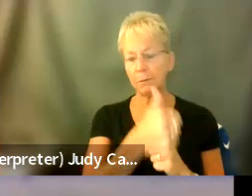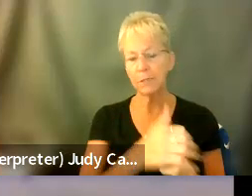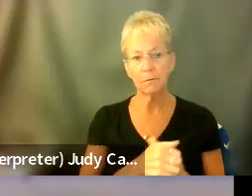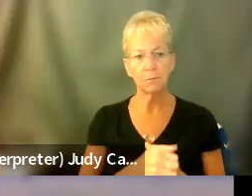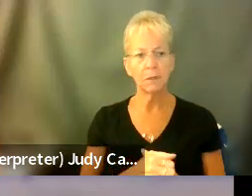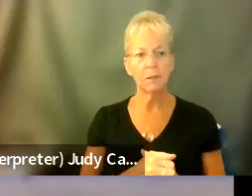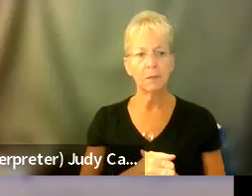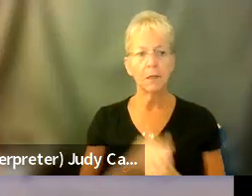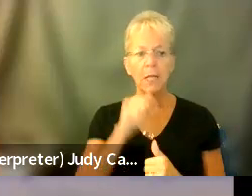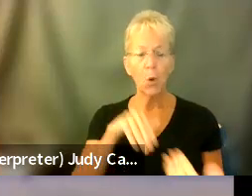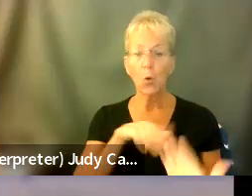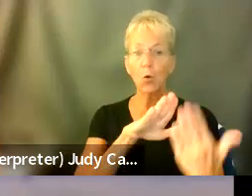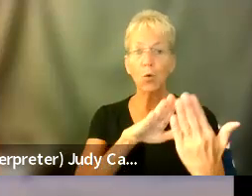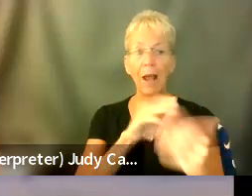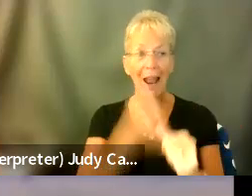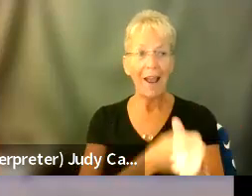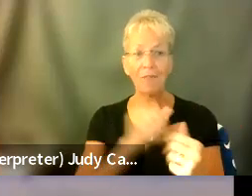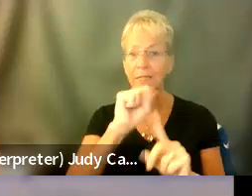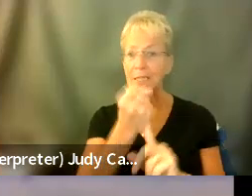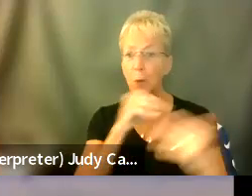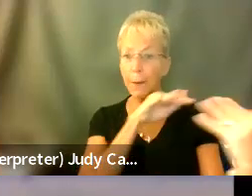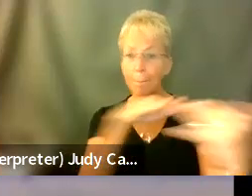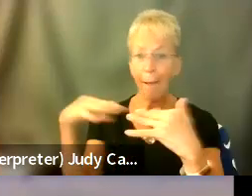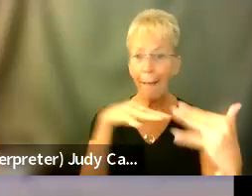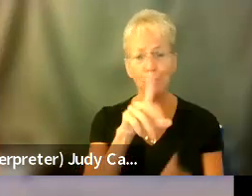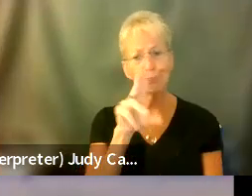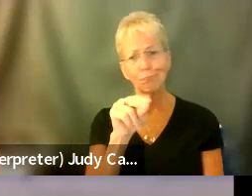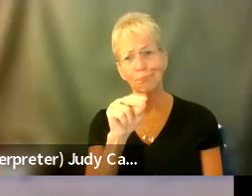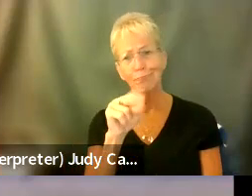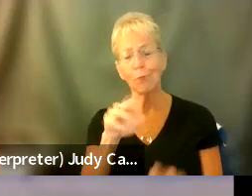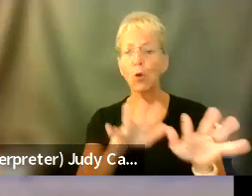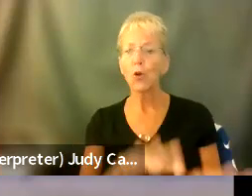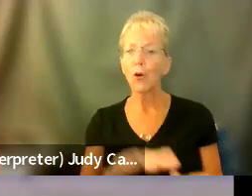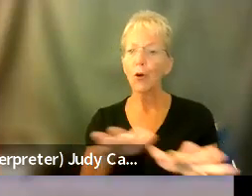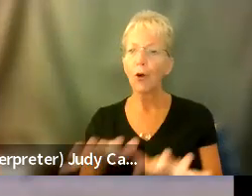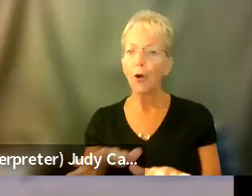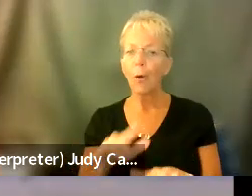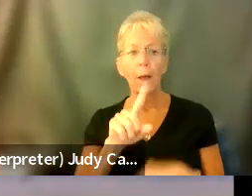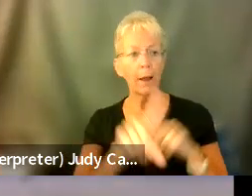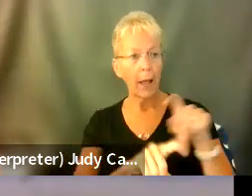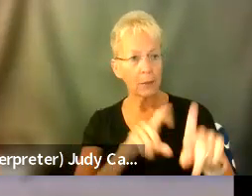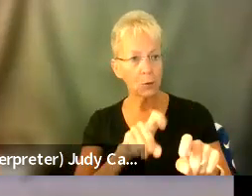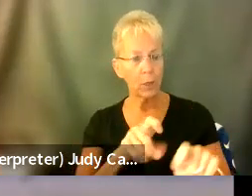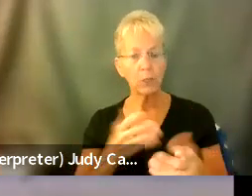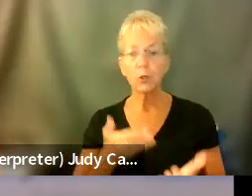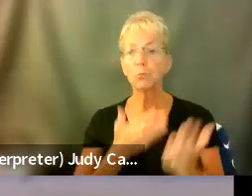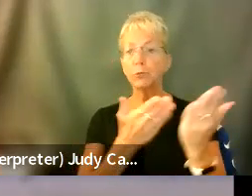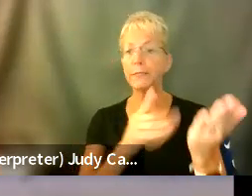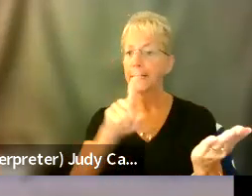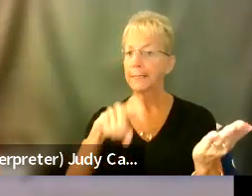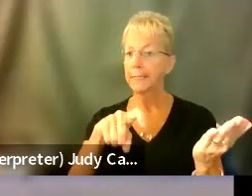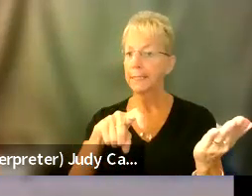every situation as a battle. Stay calm, ask questions, present your needs, but don't be afraid